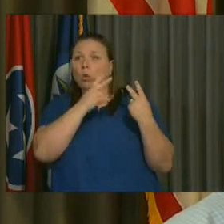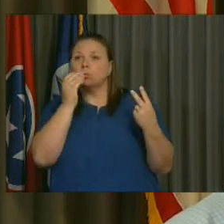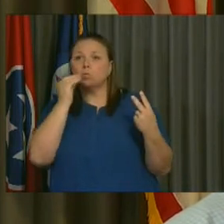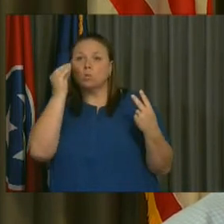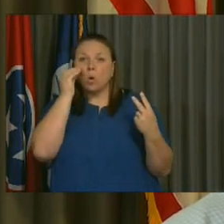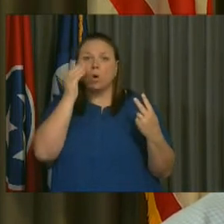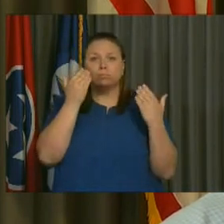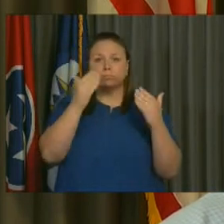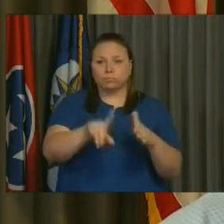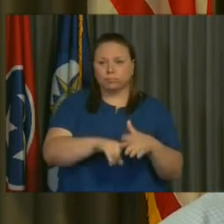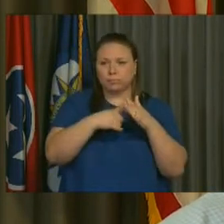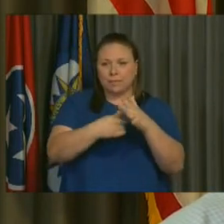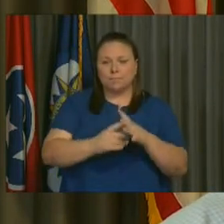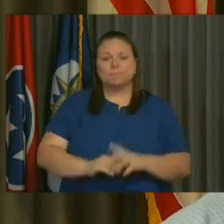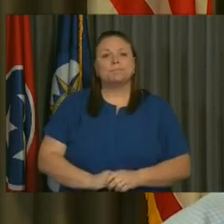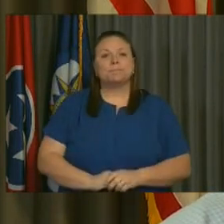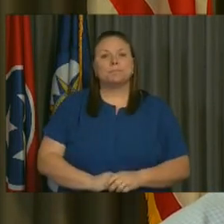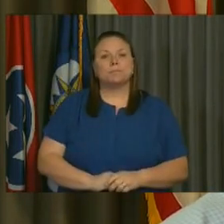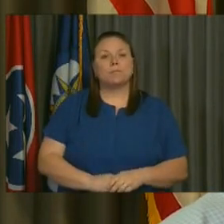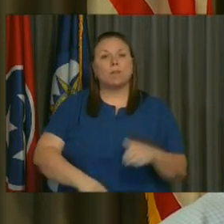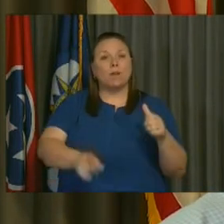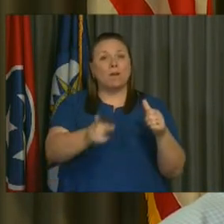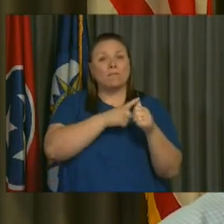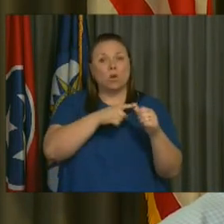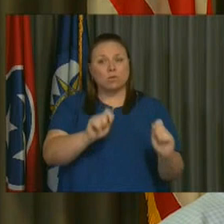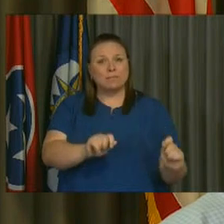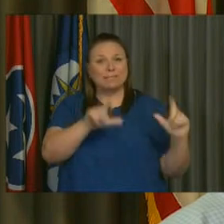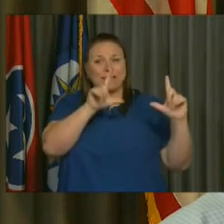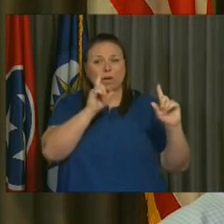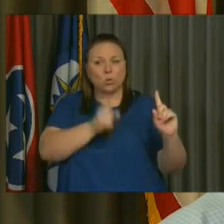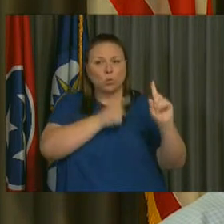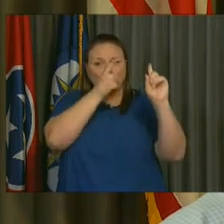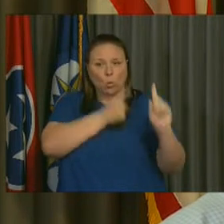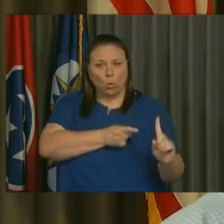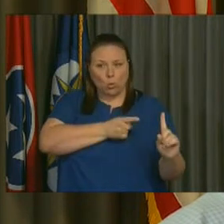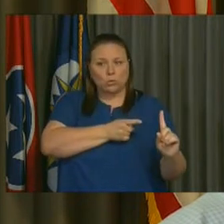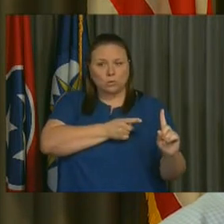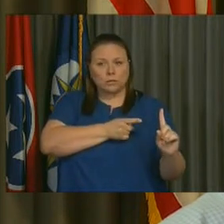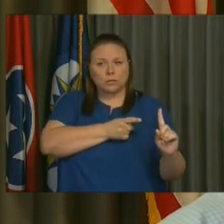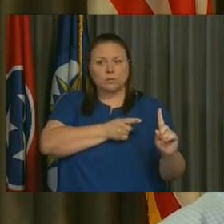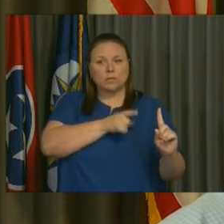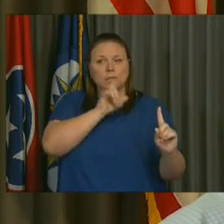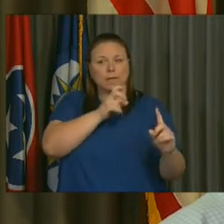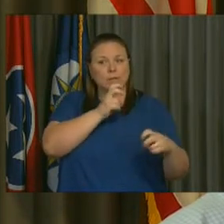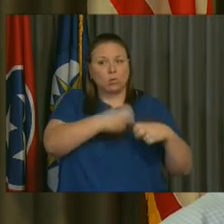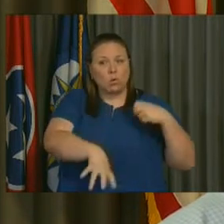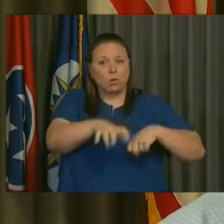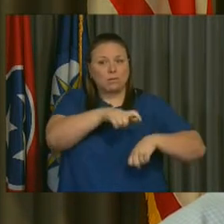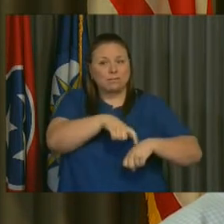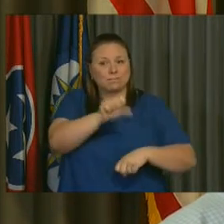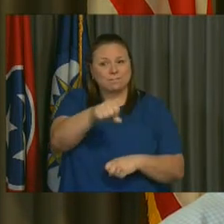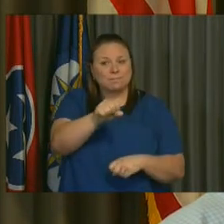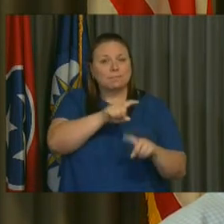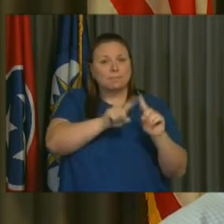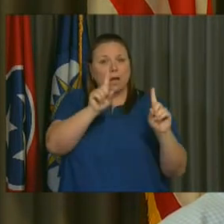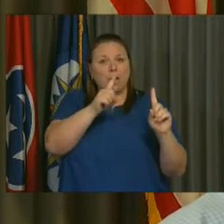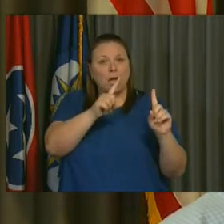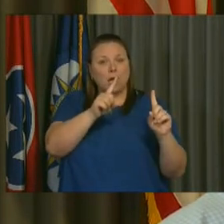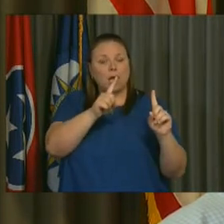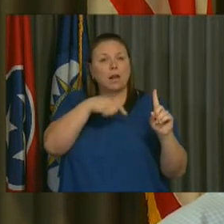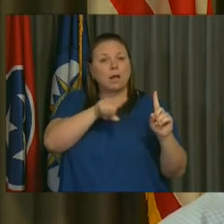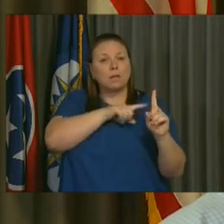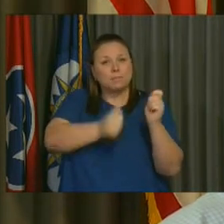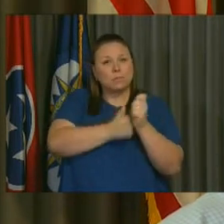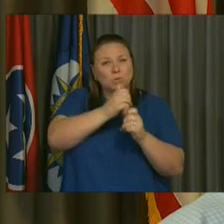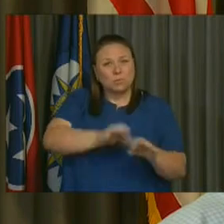let's begin. Now, the first slide is our goal, stability amid crisis. And it is a difficult time, but our front-line